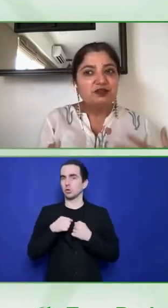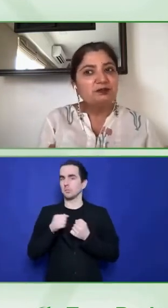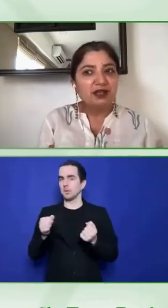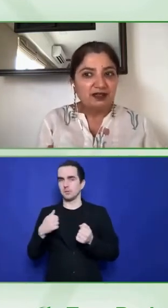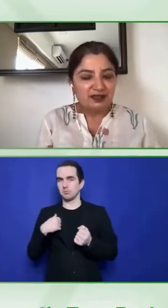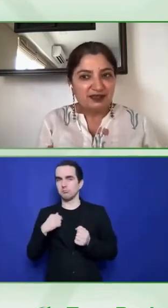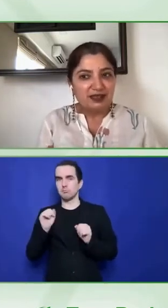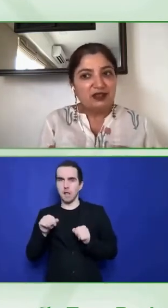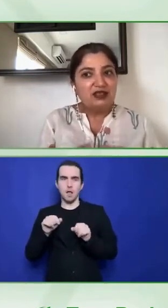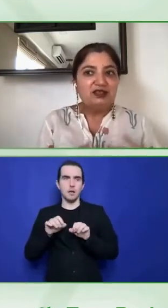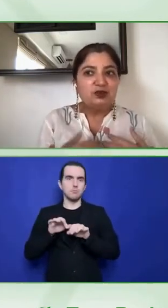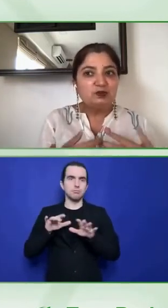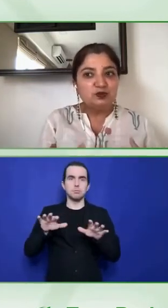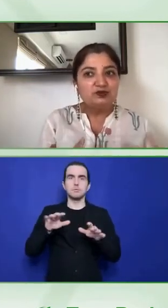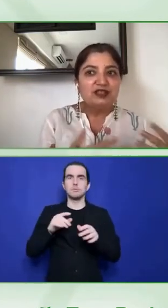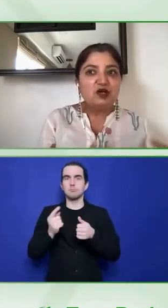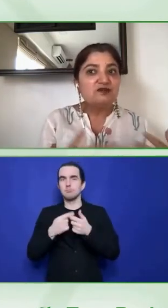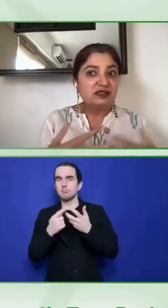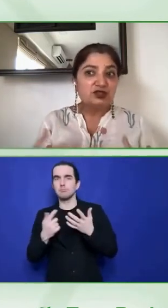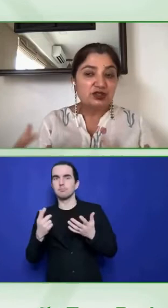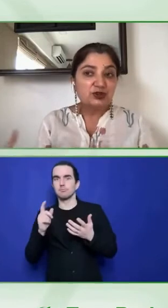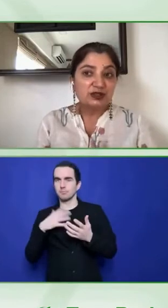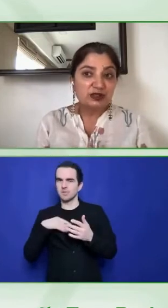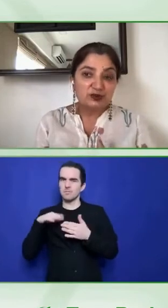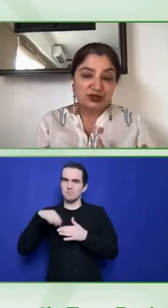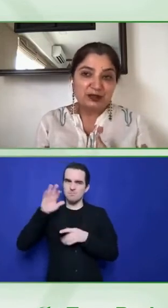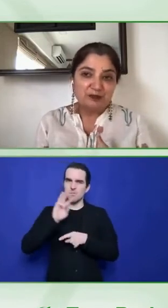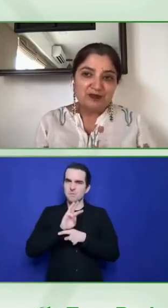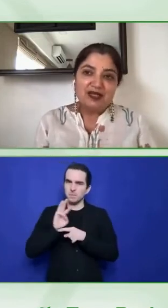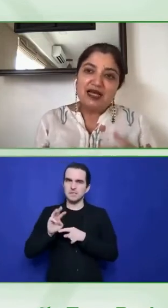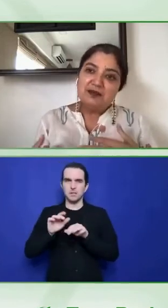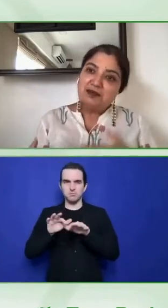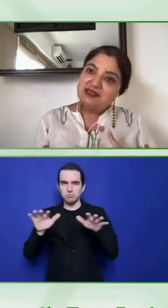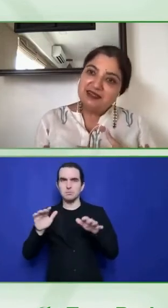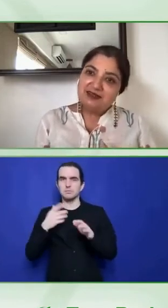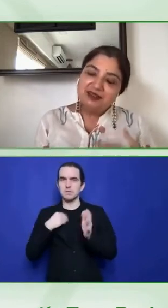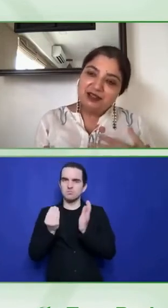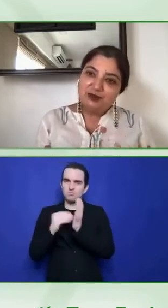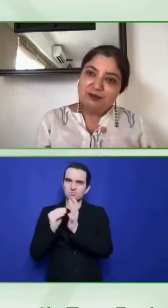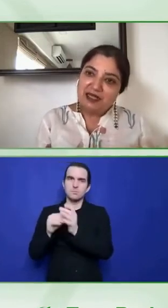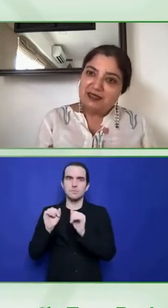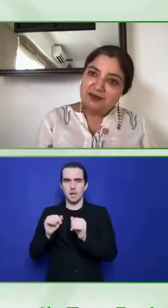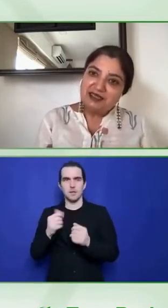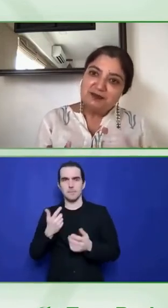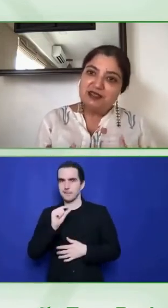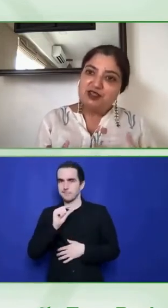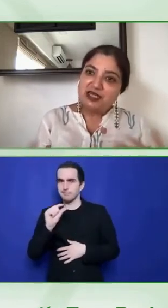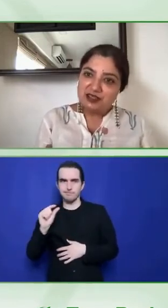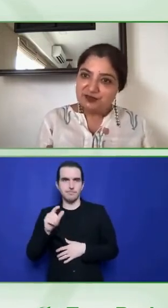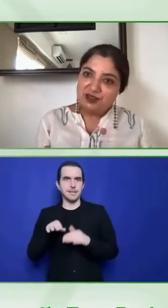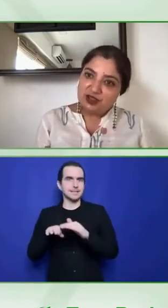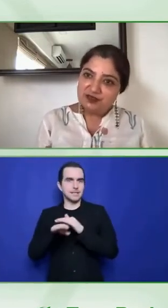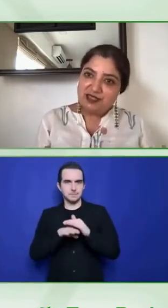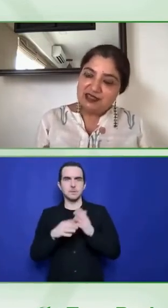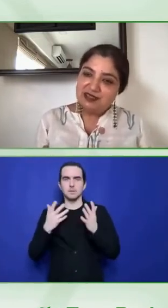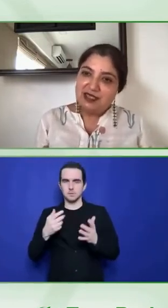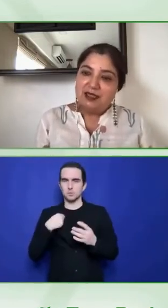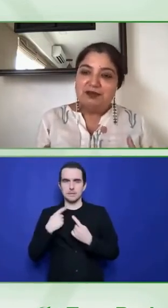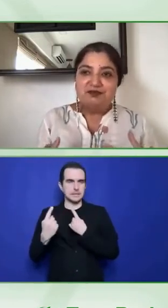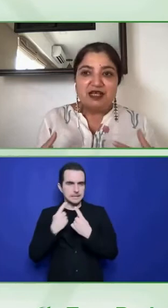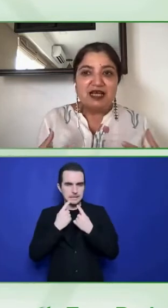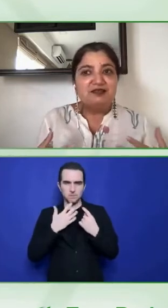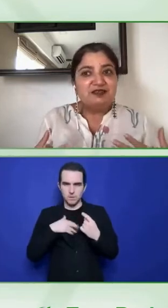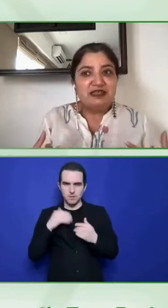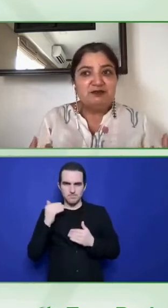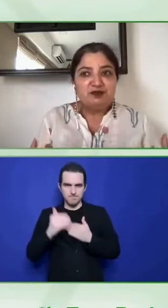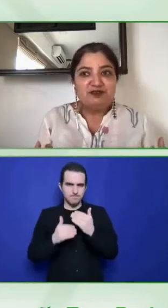a requirement for compliance. And we needed to move that conversation to inclusion, I must say that though the pandemic has been a challenge for lots of us,